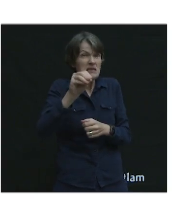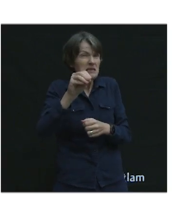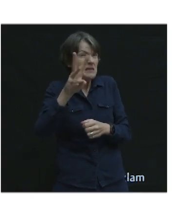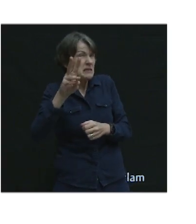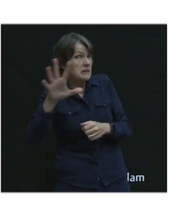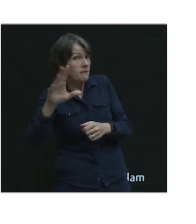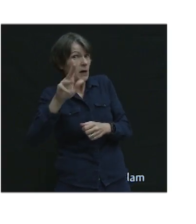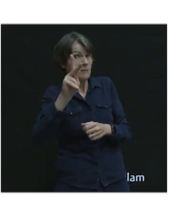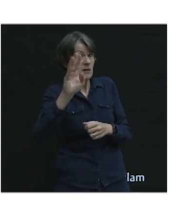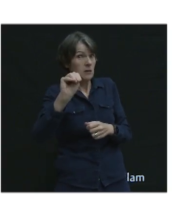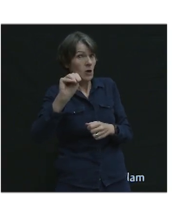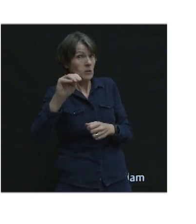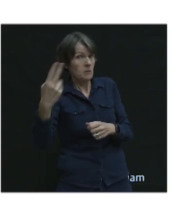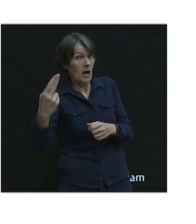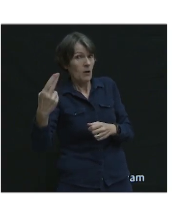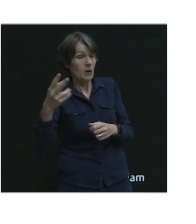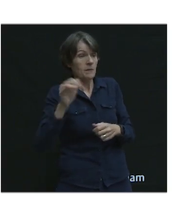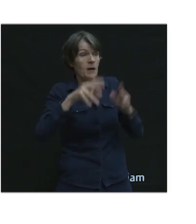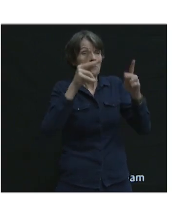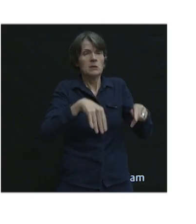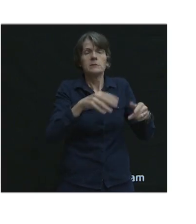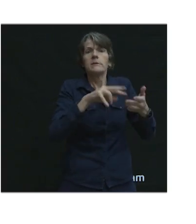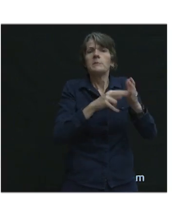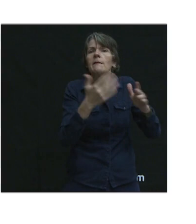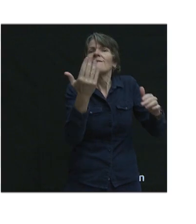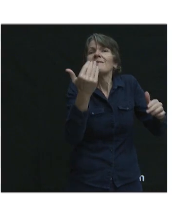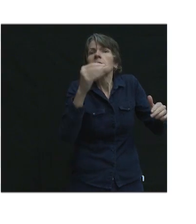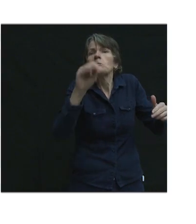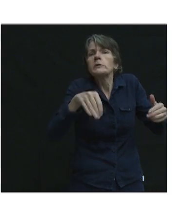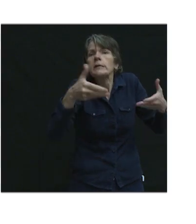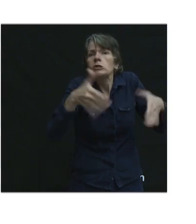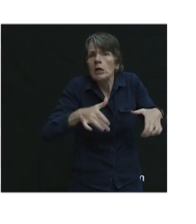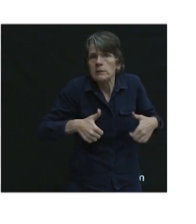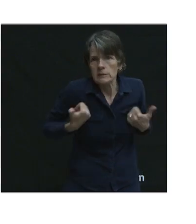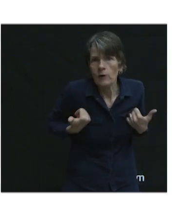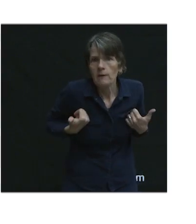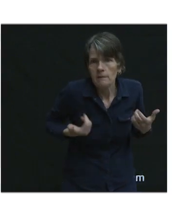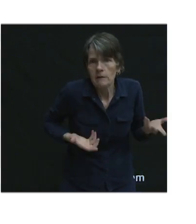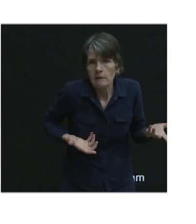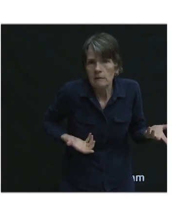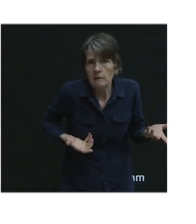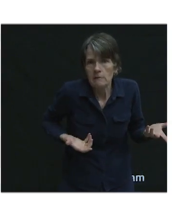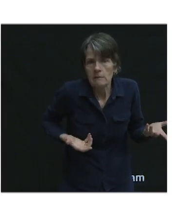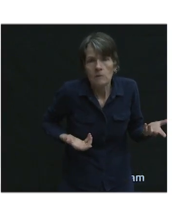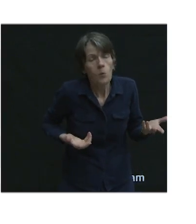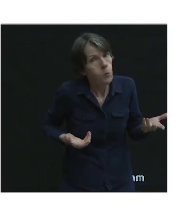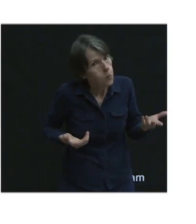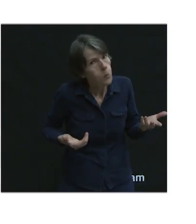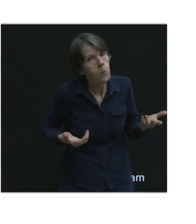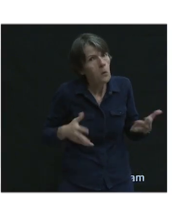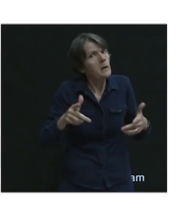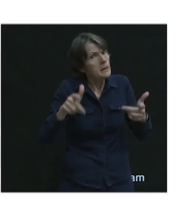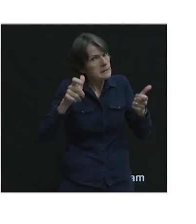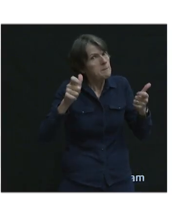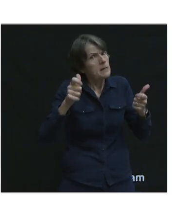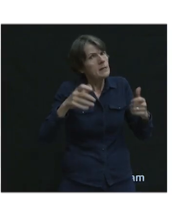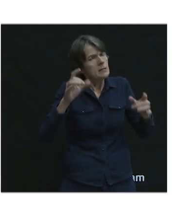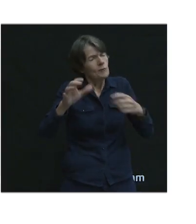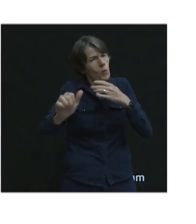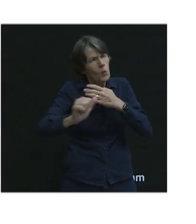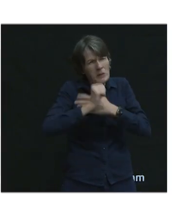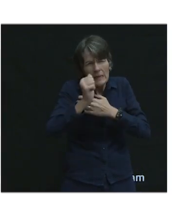65 kilometers an hour, that person's got a 15% chance of survival. So speed is everything here, and